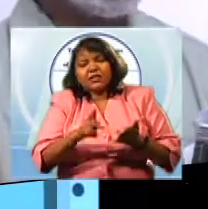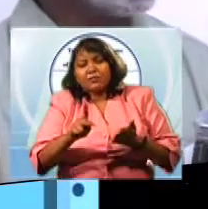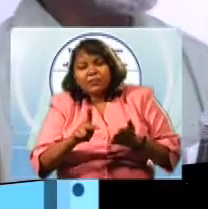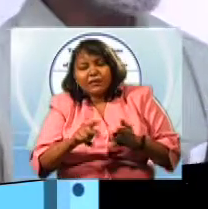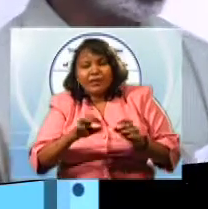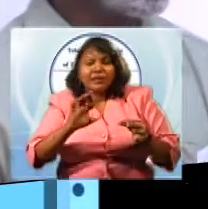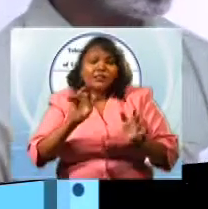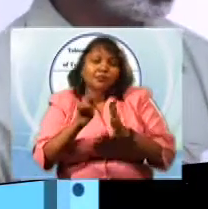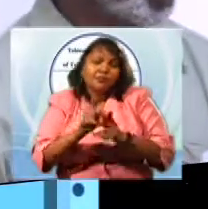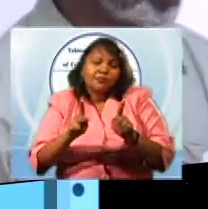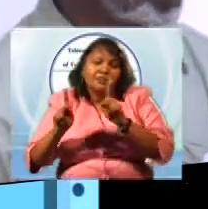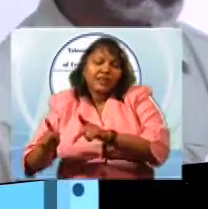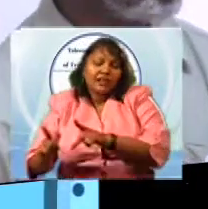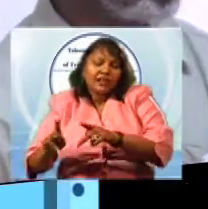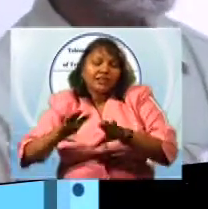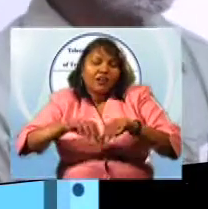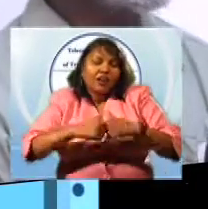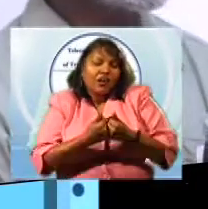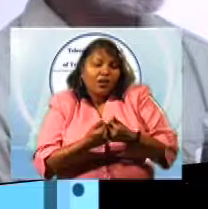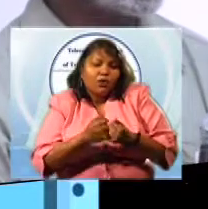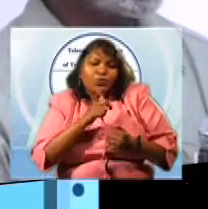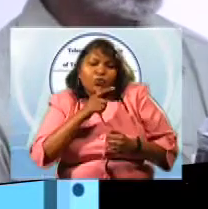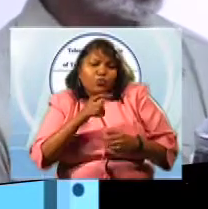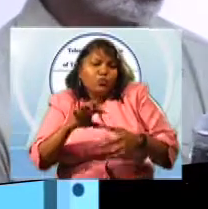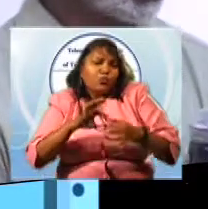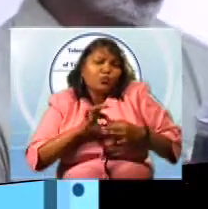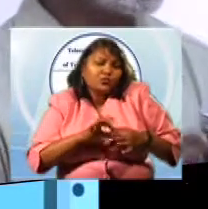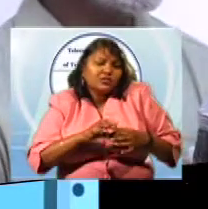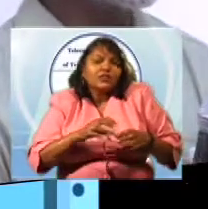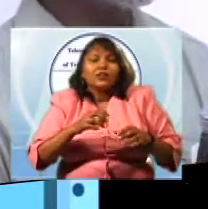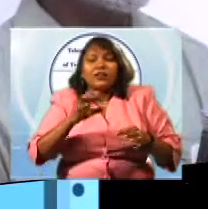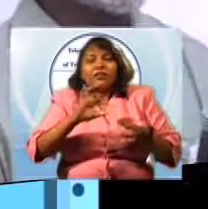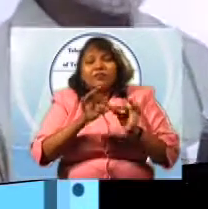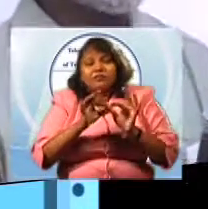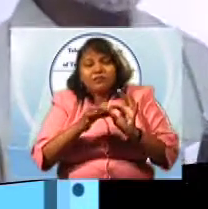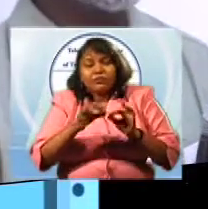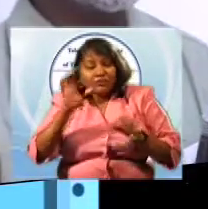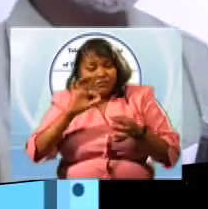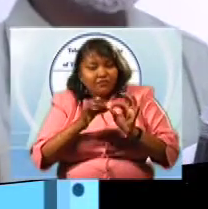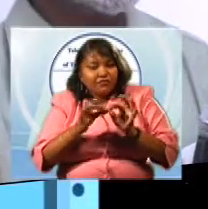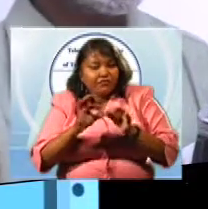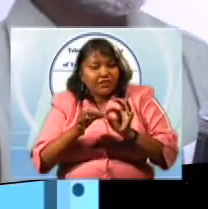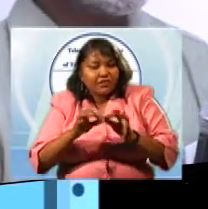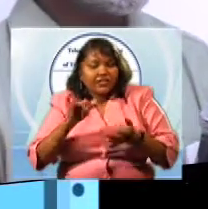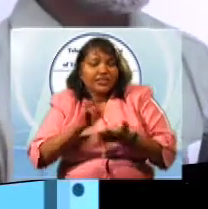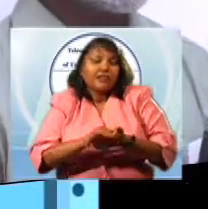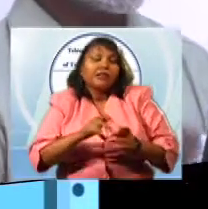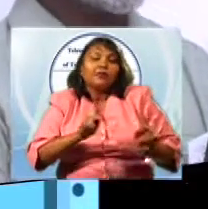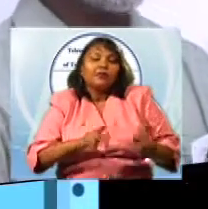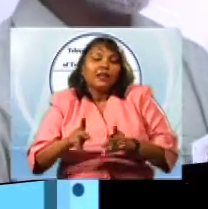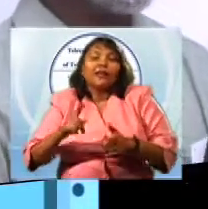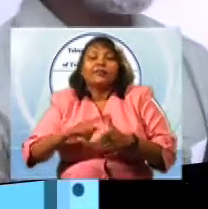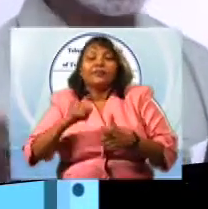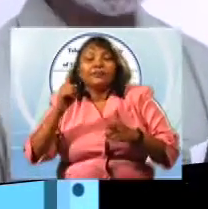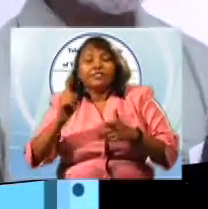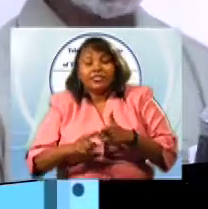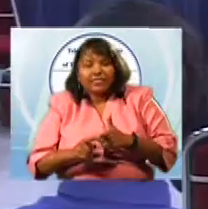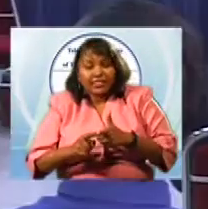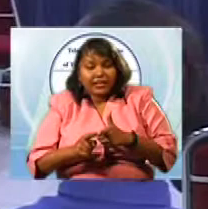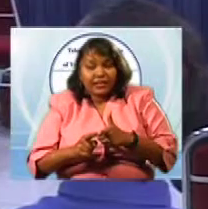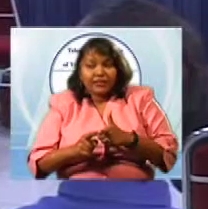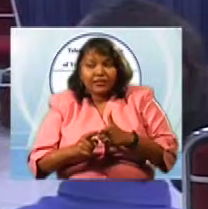well, maybe it's not privately owned. How is it? Who owns it then? Who owns this corporation? Public service